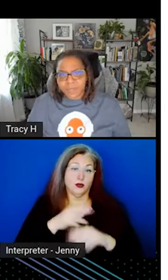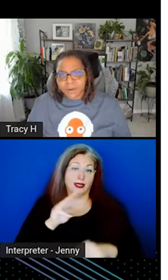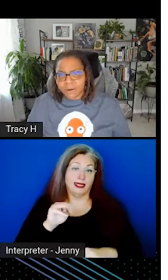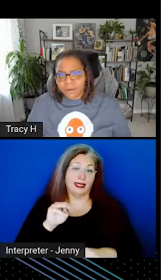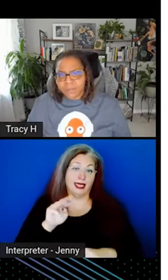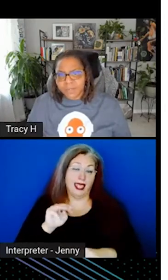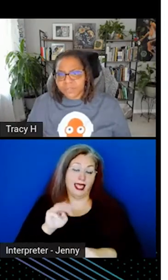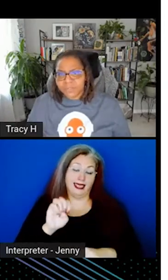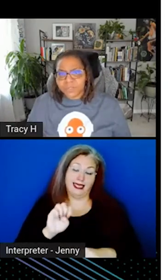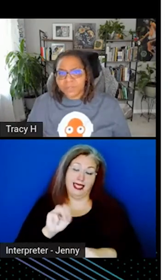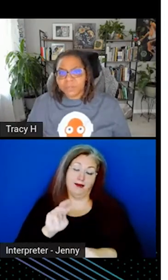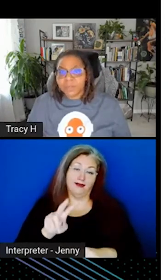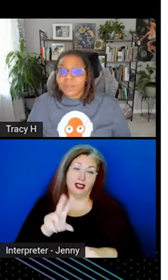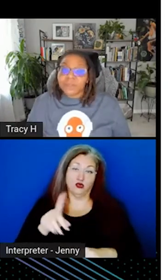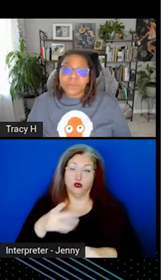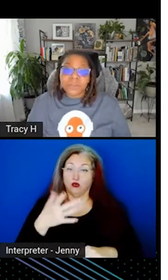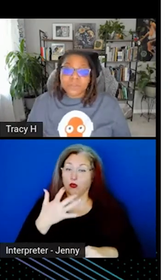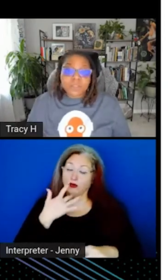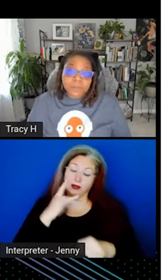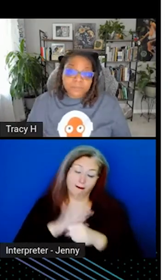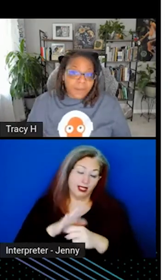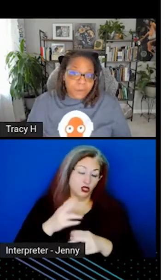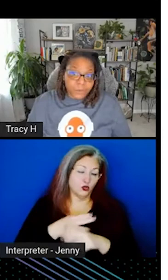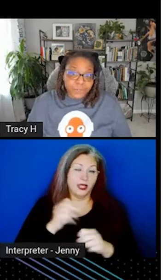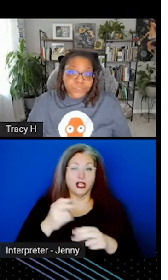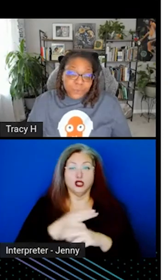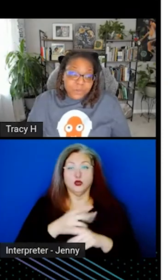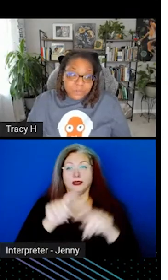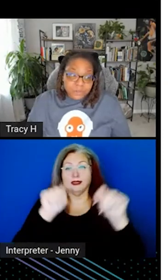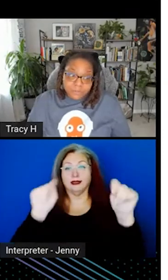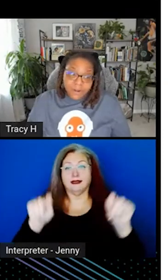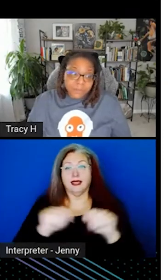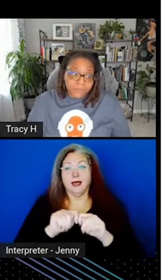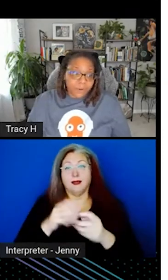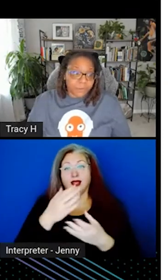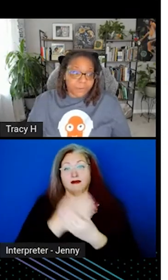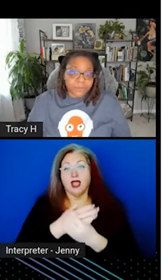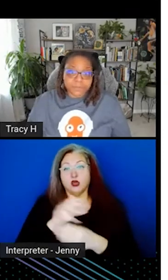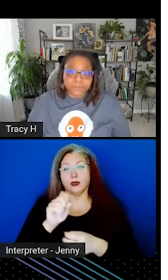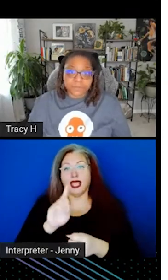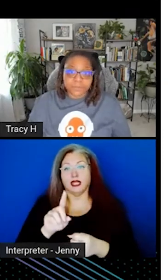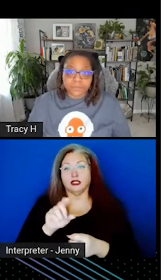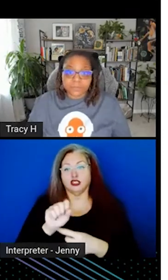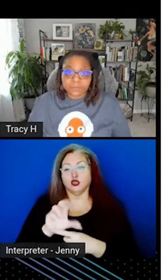and are committed to using them, you can use a template file where you source the environment variable.